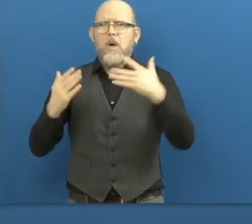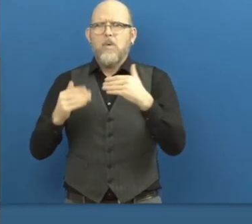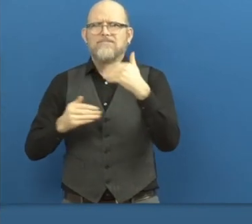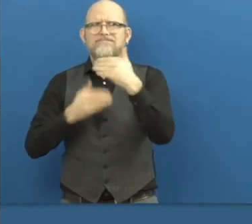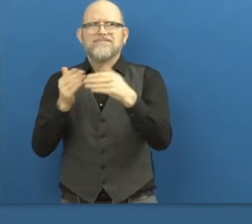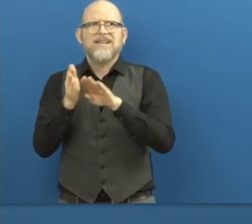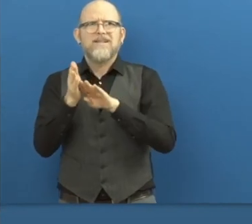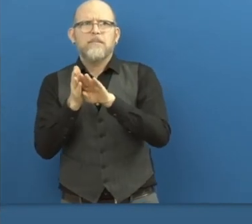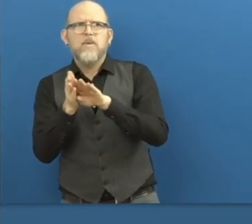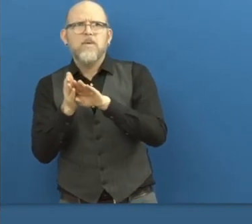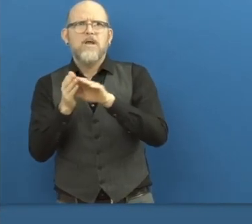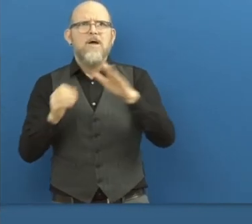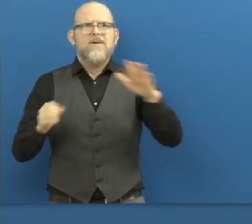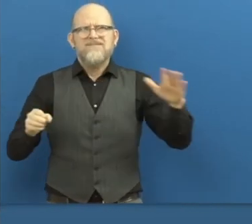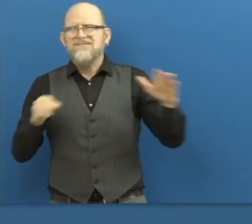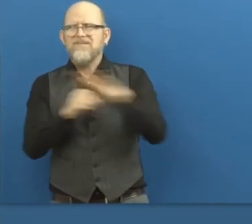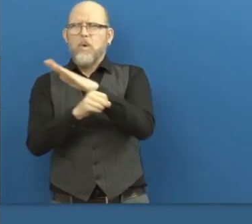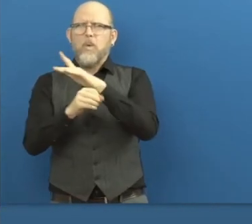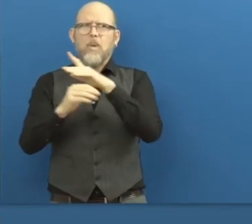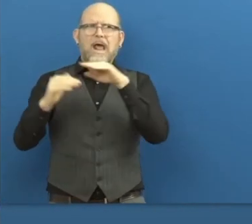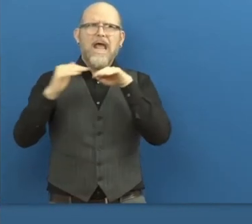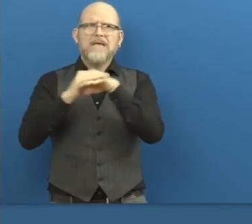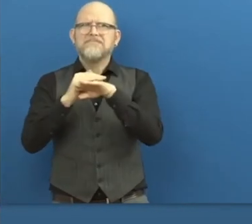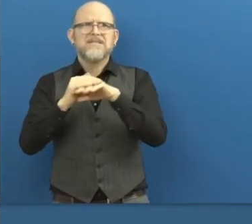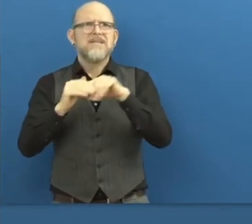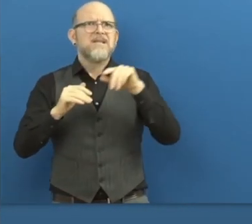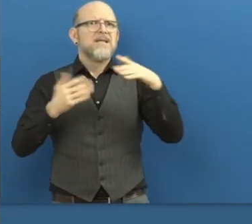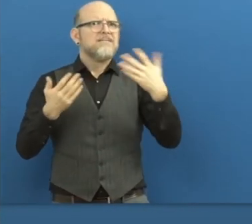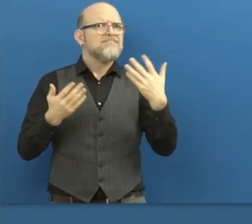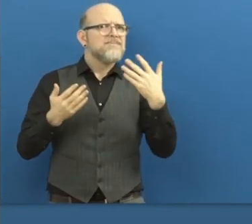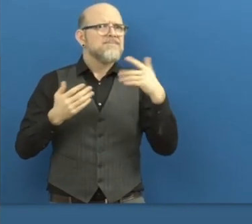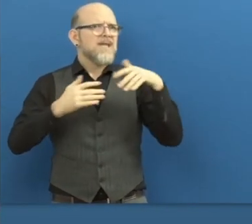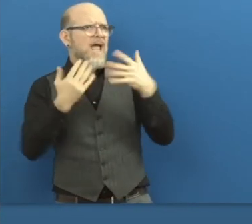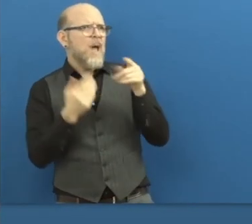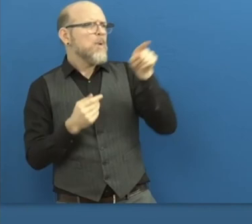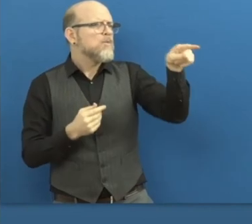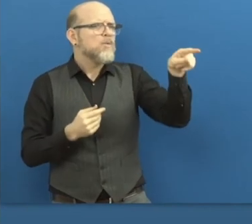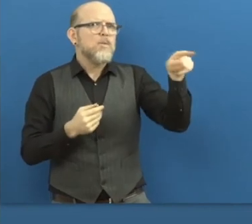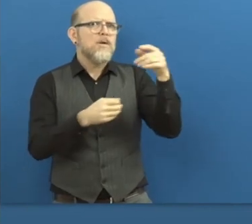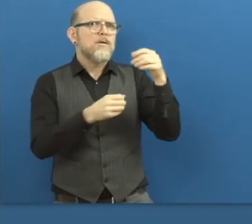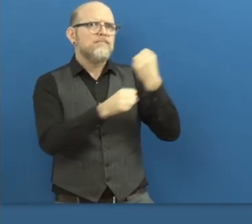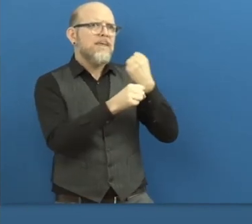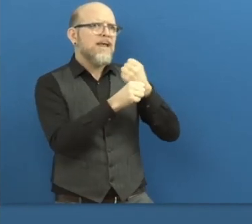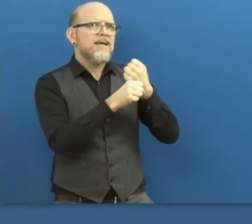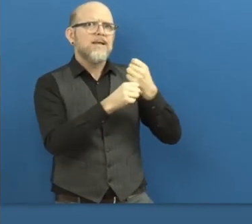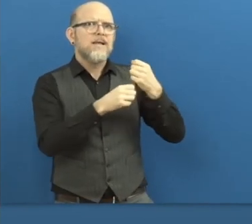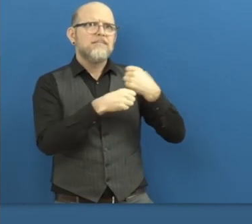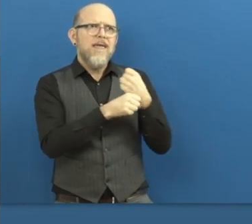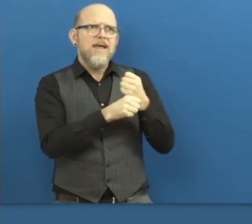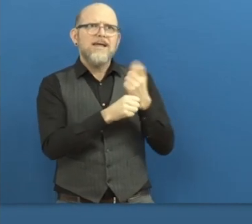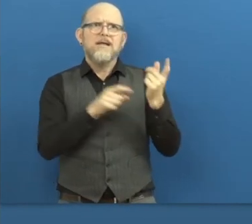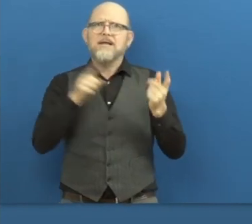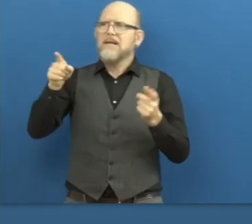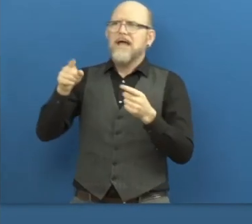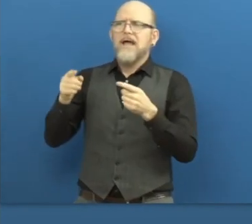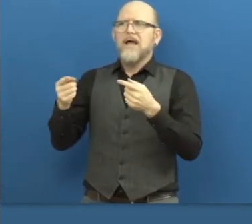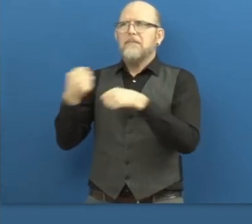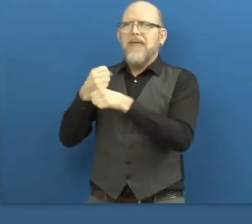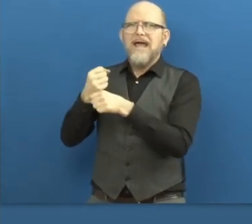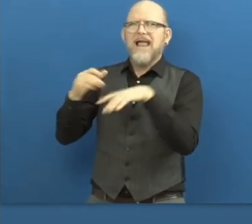What are your tips and tricks in order to reach the group in the best way? there online marketing tools in place, social media